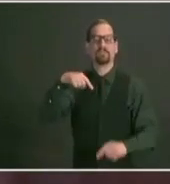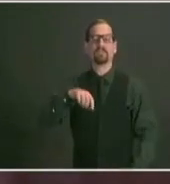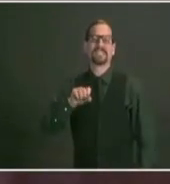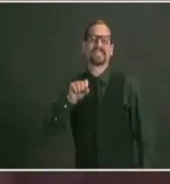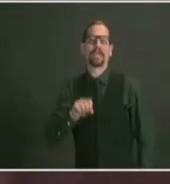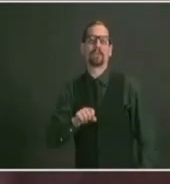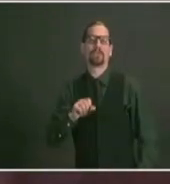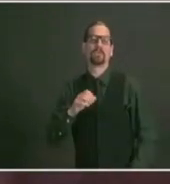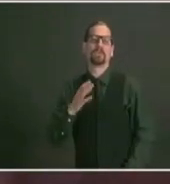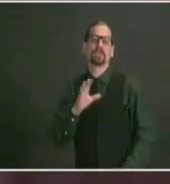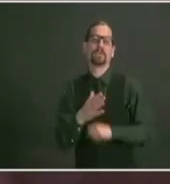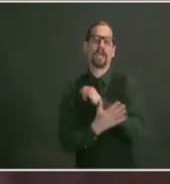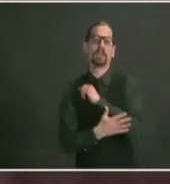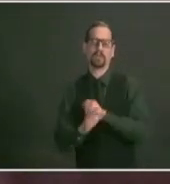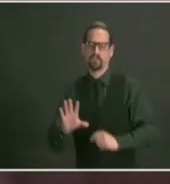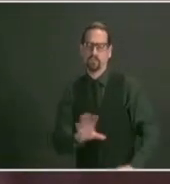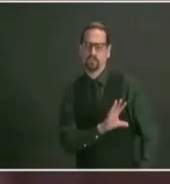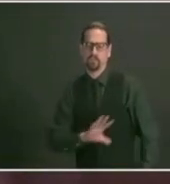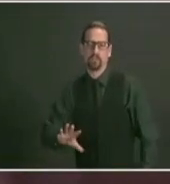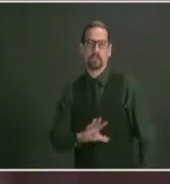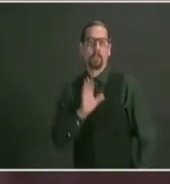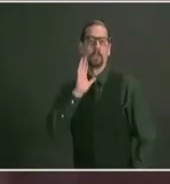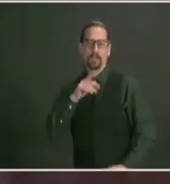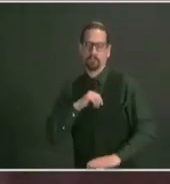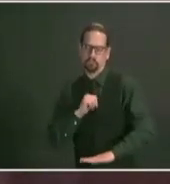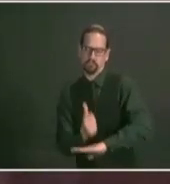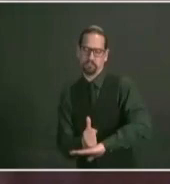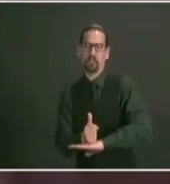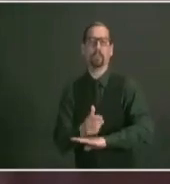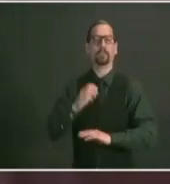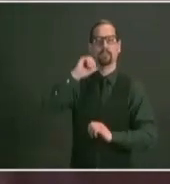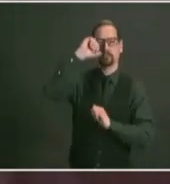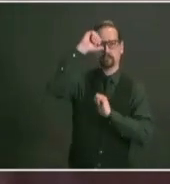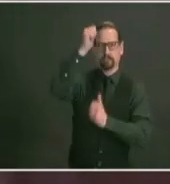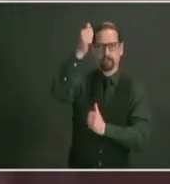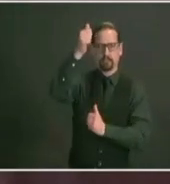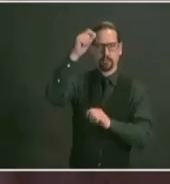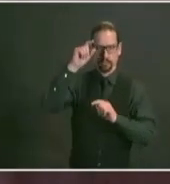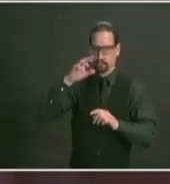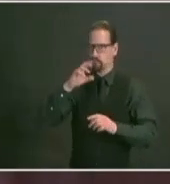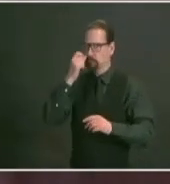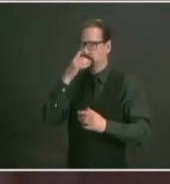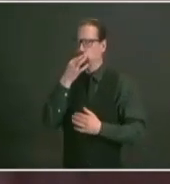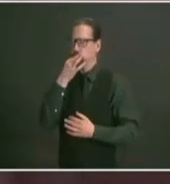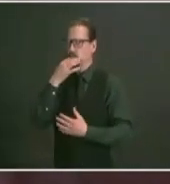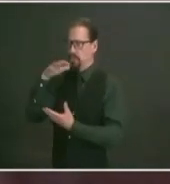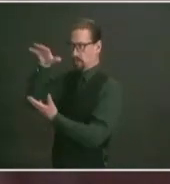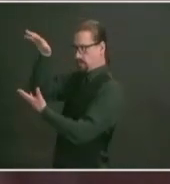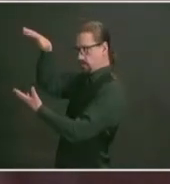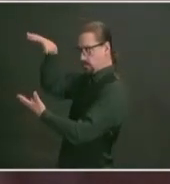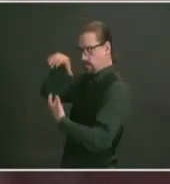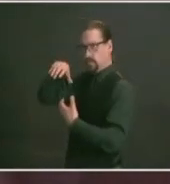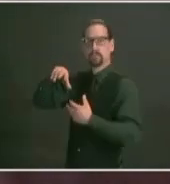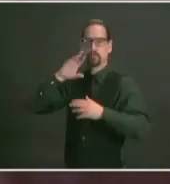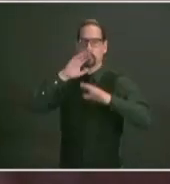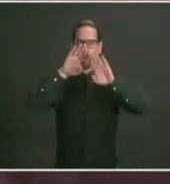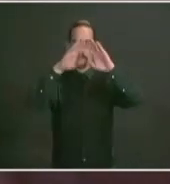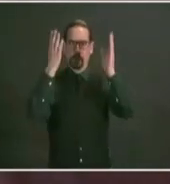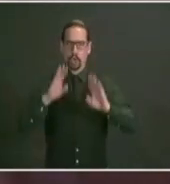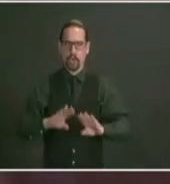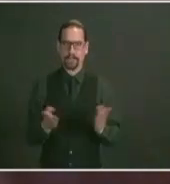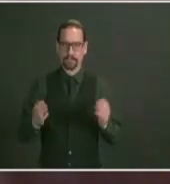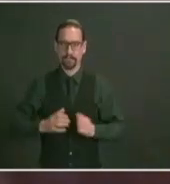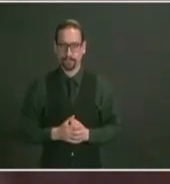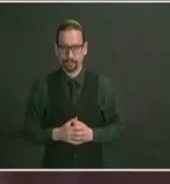vaccine we're also planning to integrate three additional vaccination sites supported by